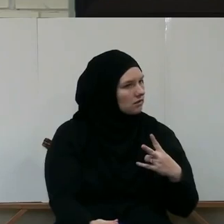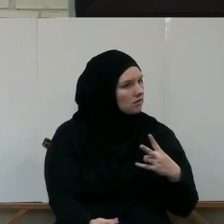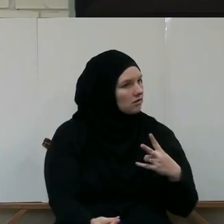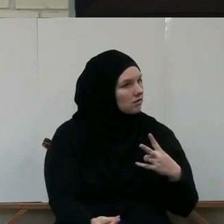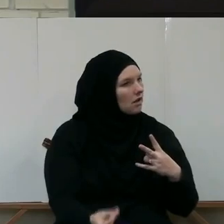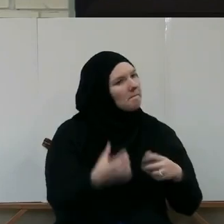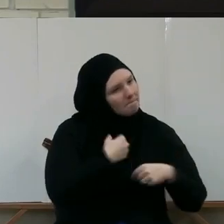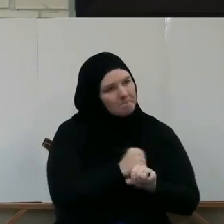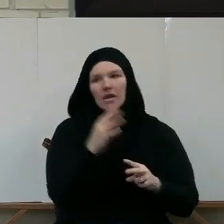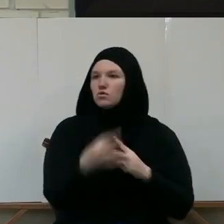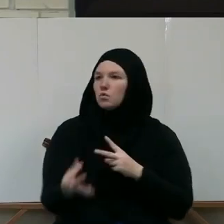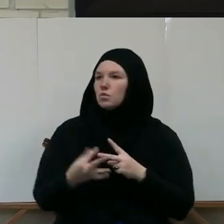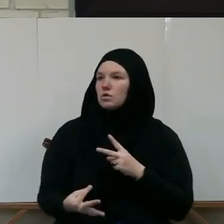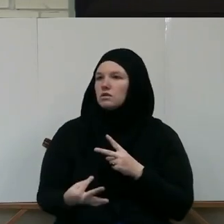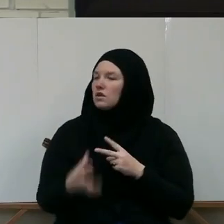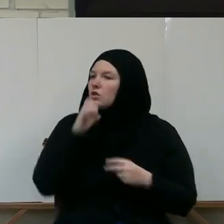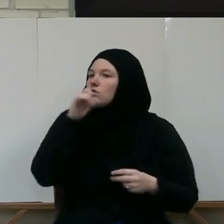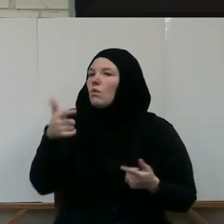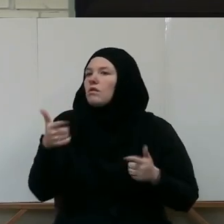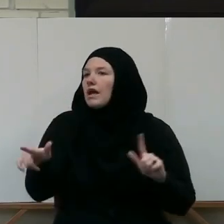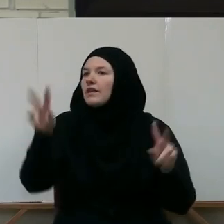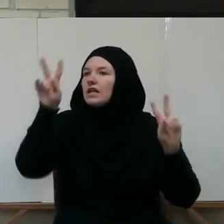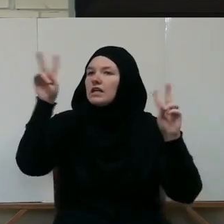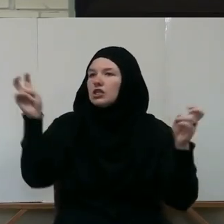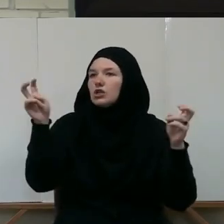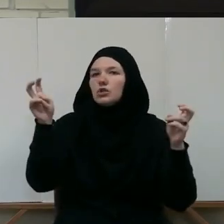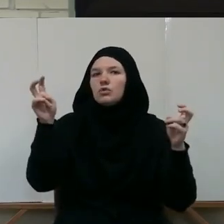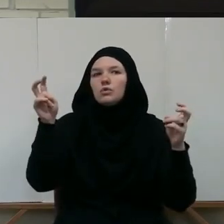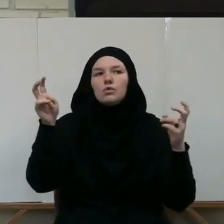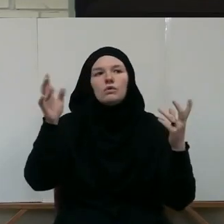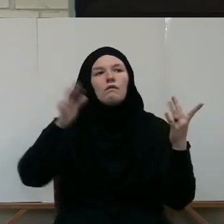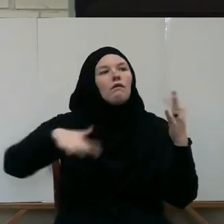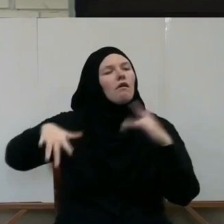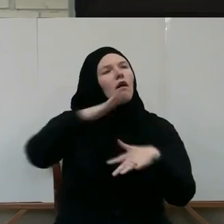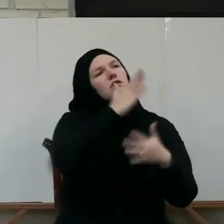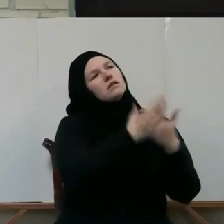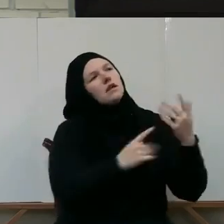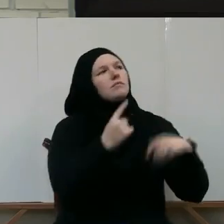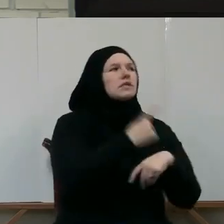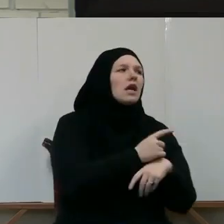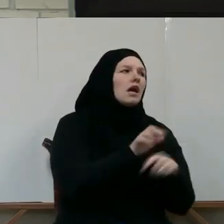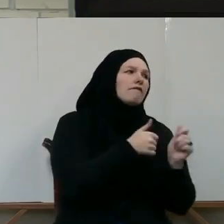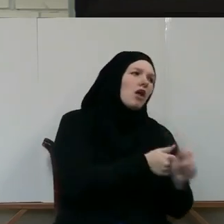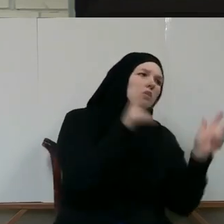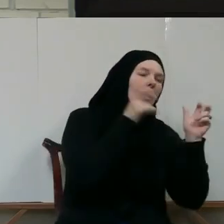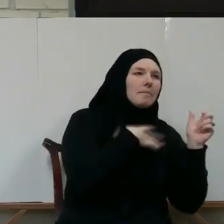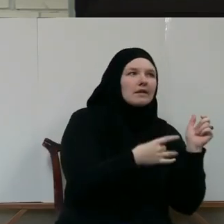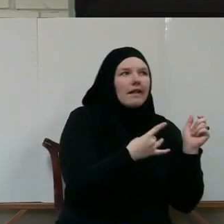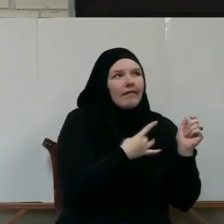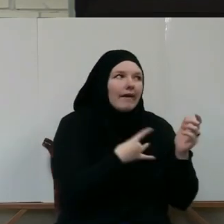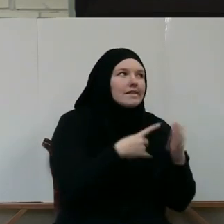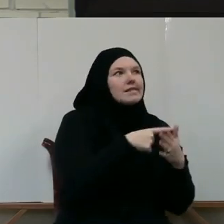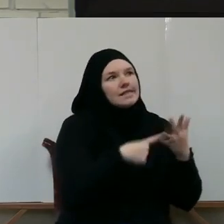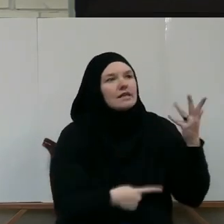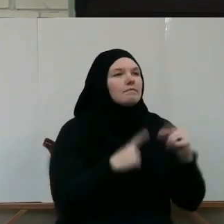Make a choice Don't let this issue float Someday I am with the shaitan Because I am this and I am that All reasons